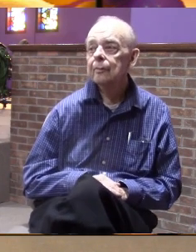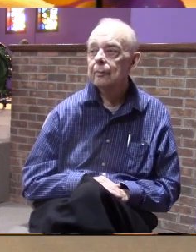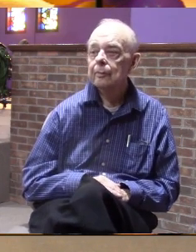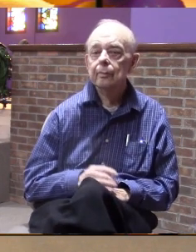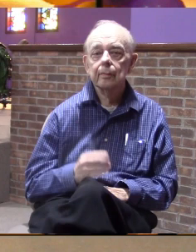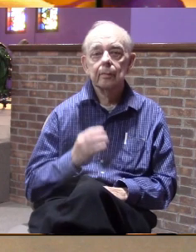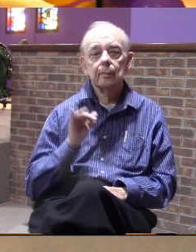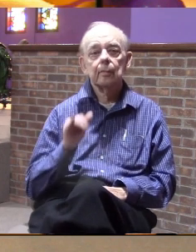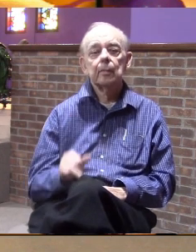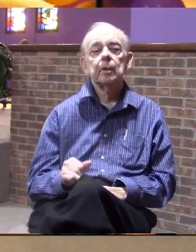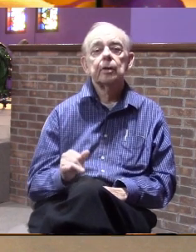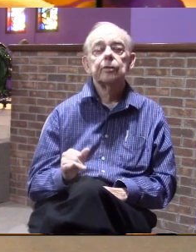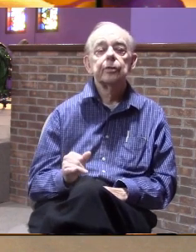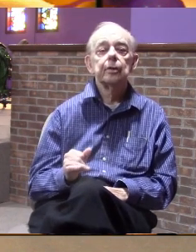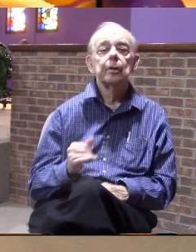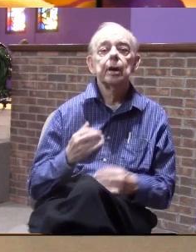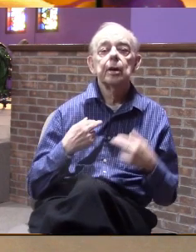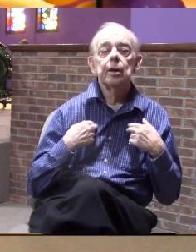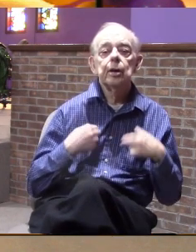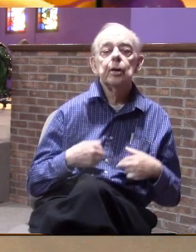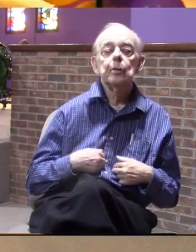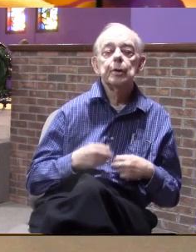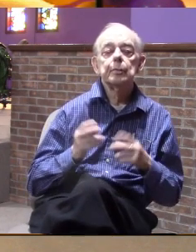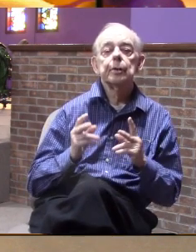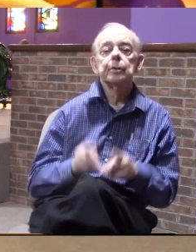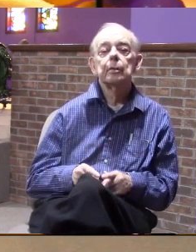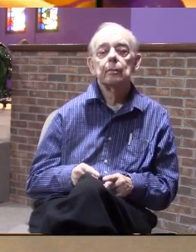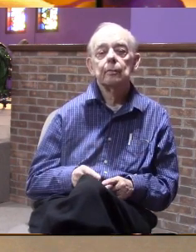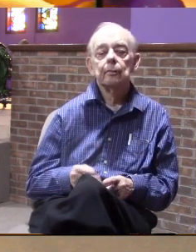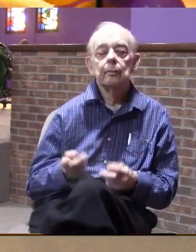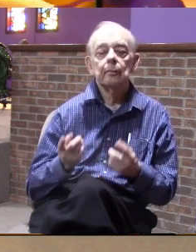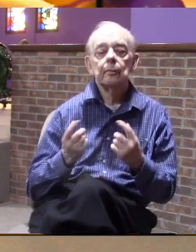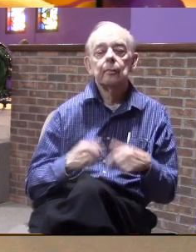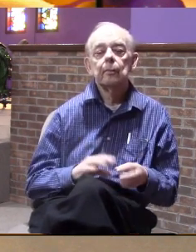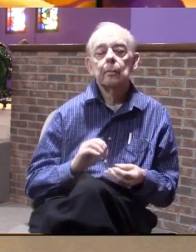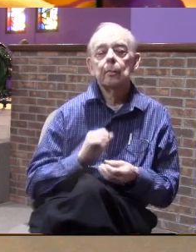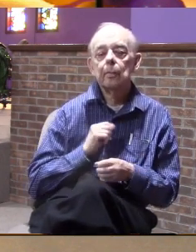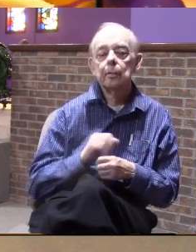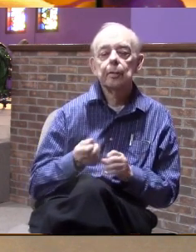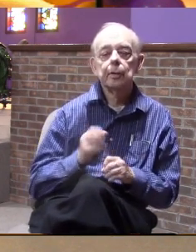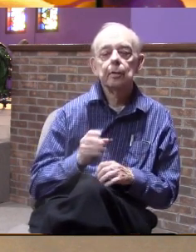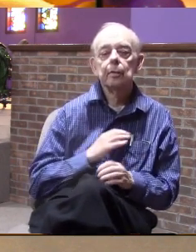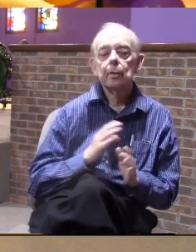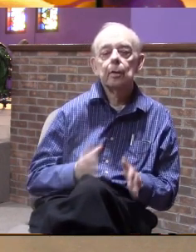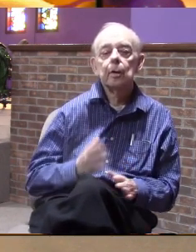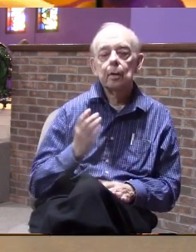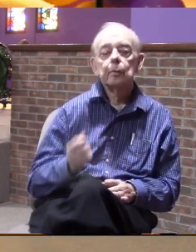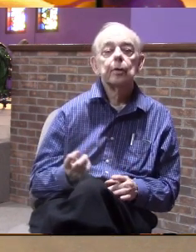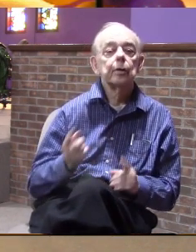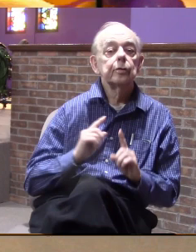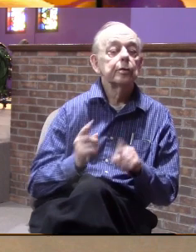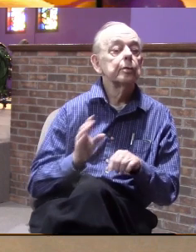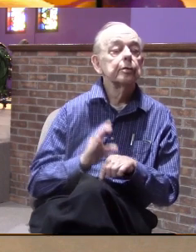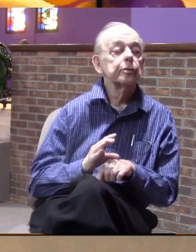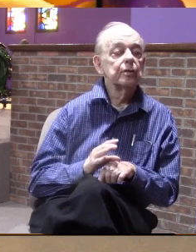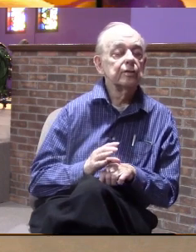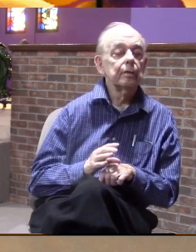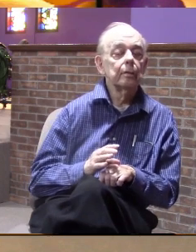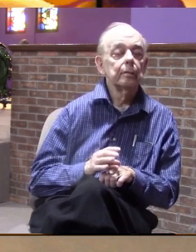you're still a human being and coming here doesn't make you a Christian just because you come to church